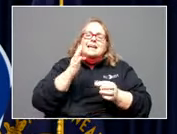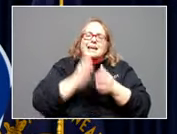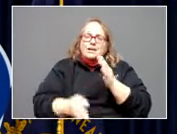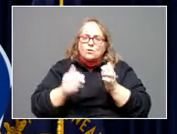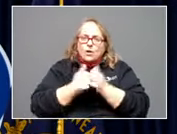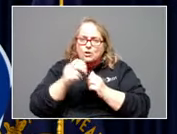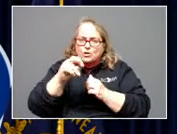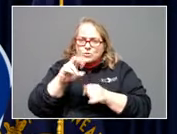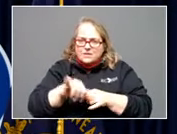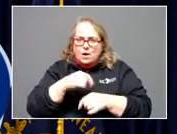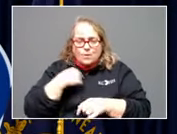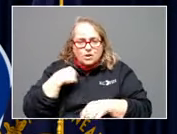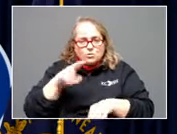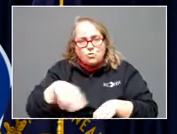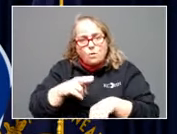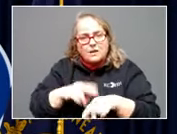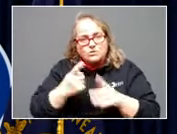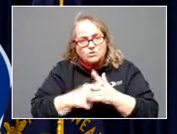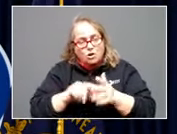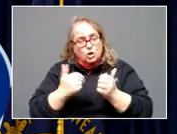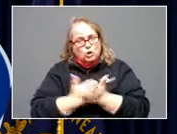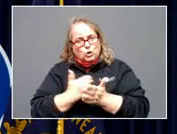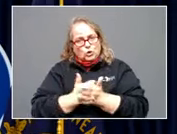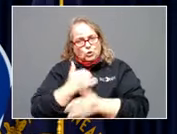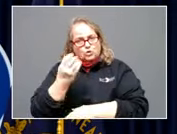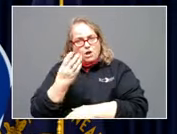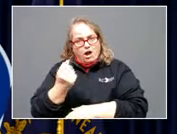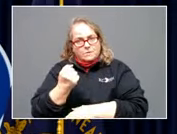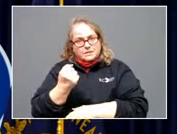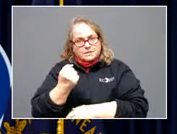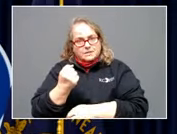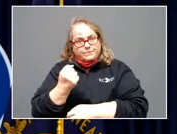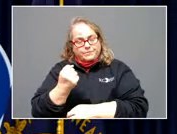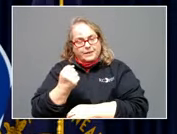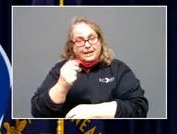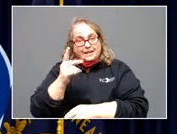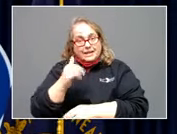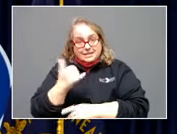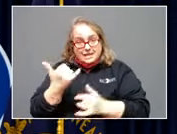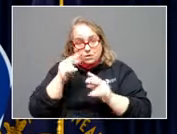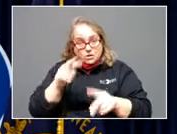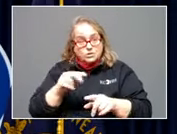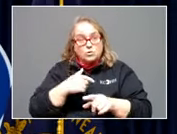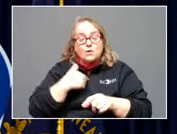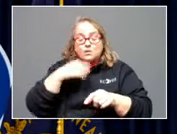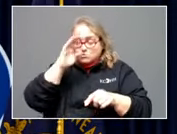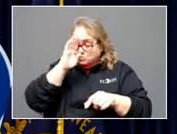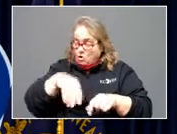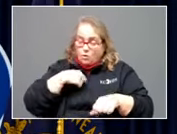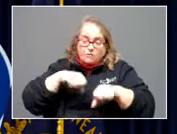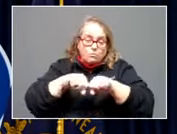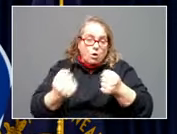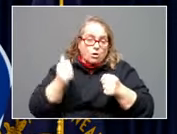on until recent events. New jobs. As the Kentucky is watching know, we have shattered every single economic development